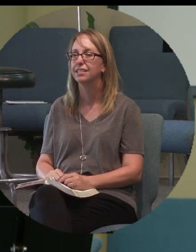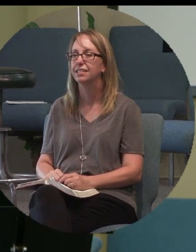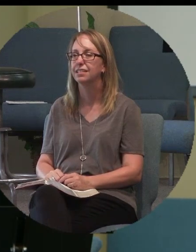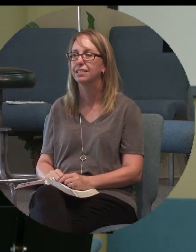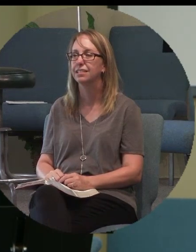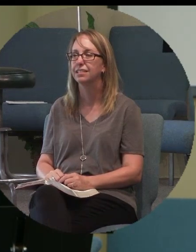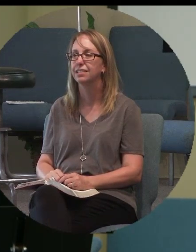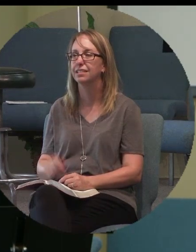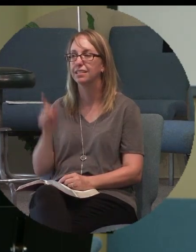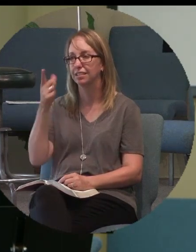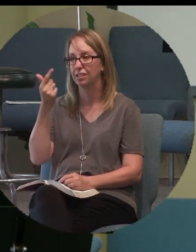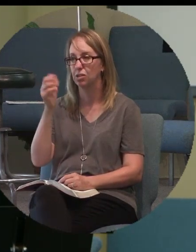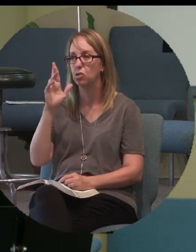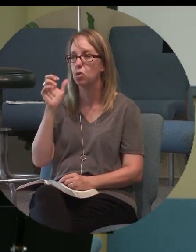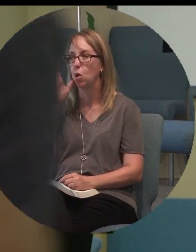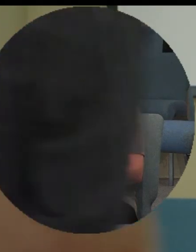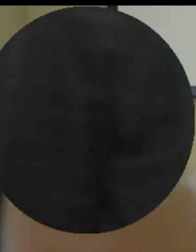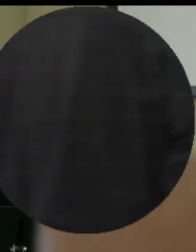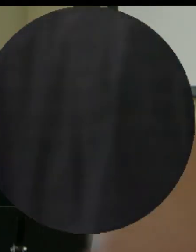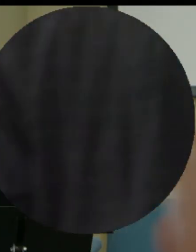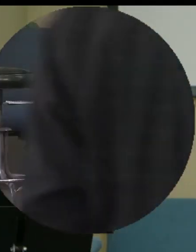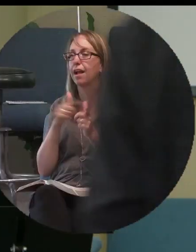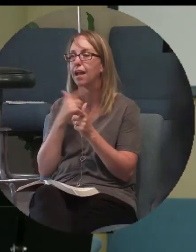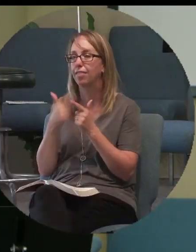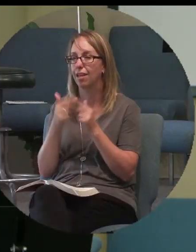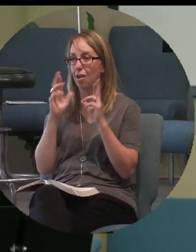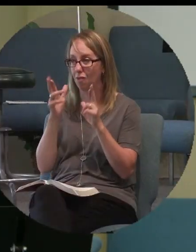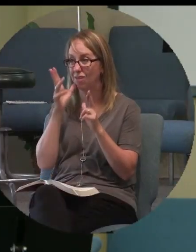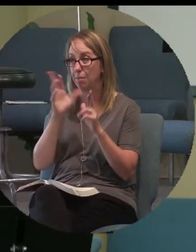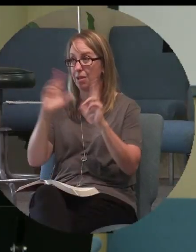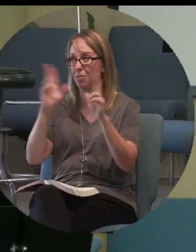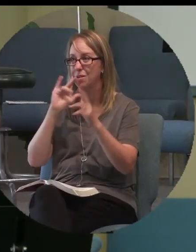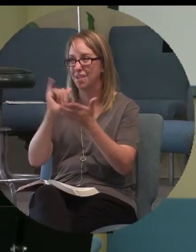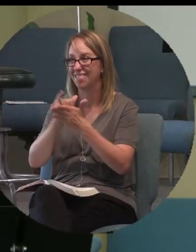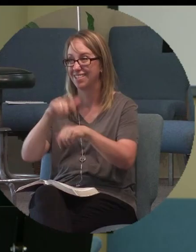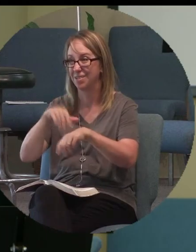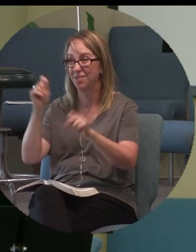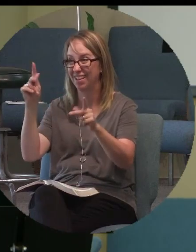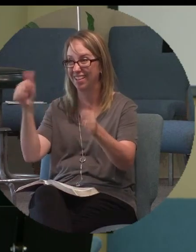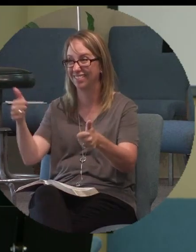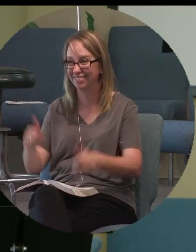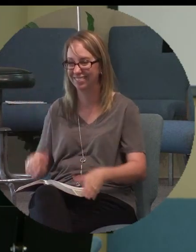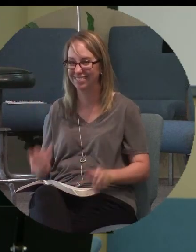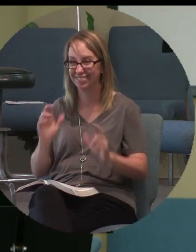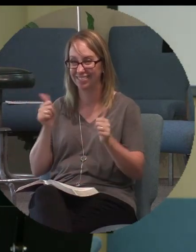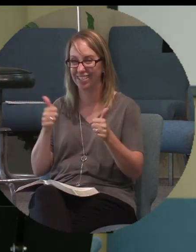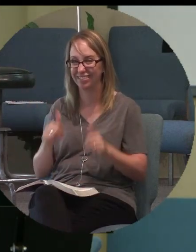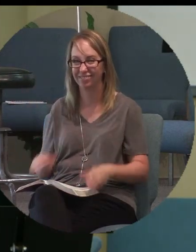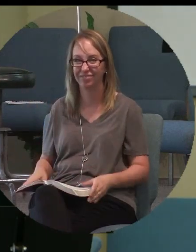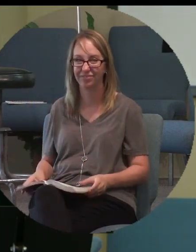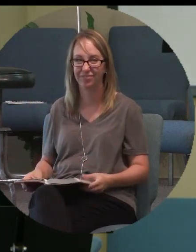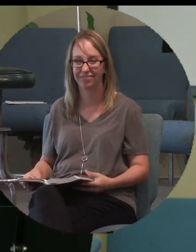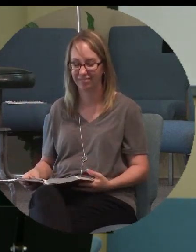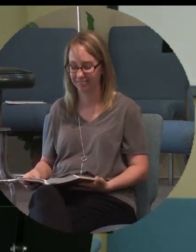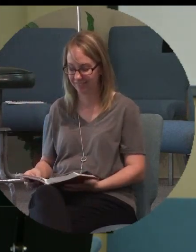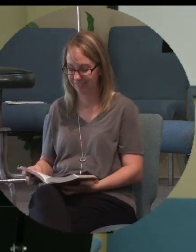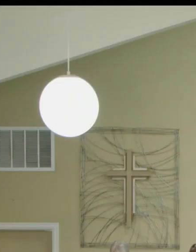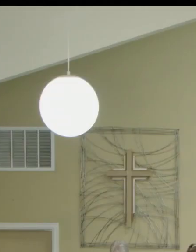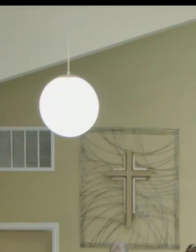George is going to pray. And then hopefully I'll be ready by that time. Okay? Are we good? Okay.